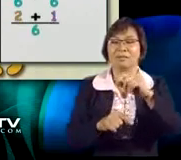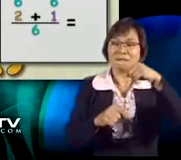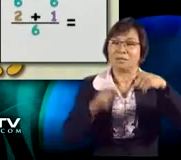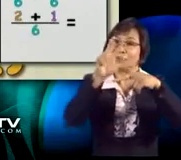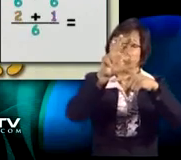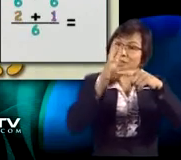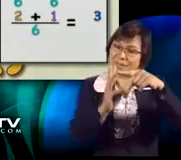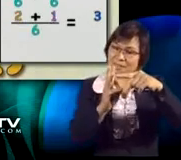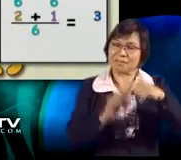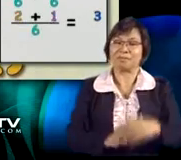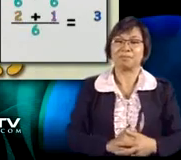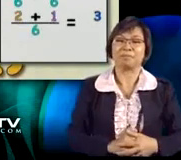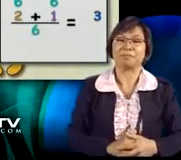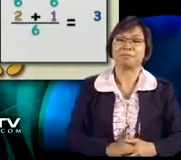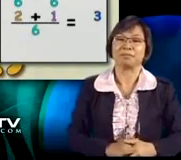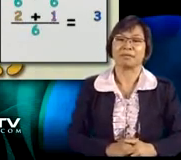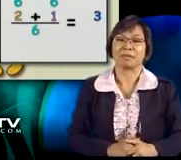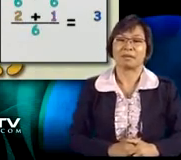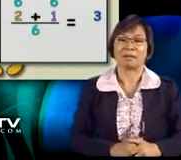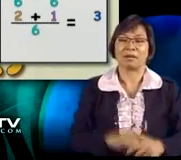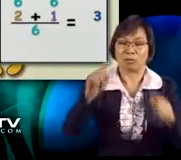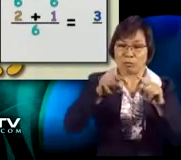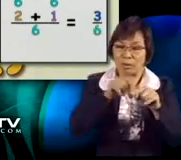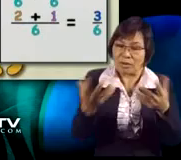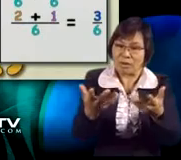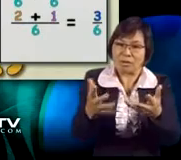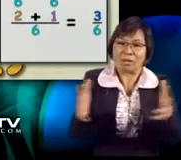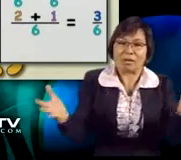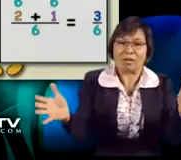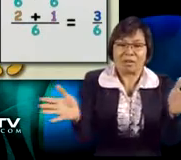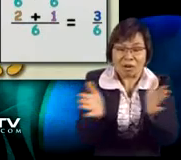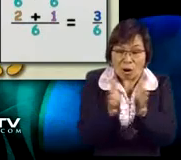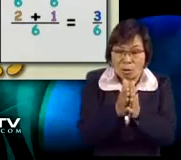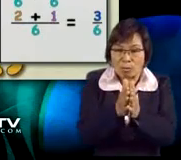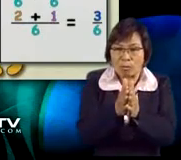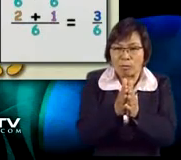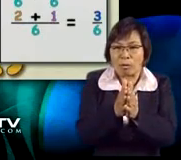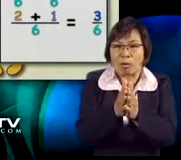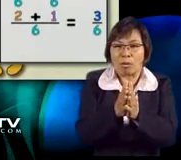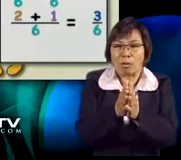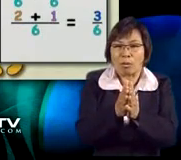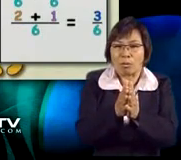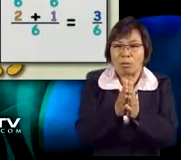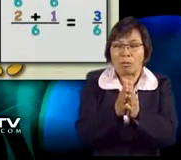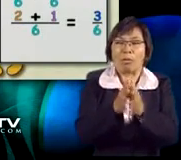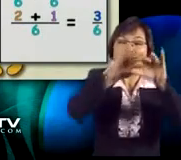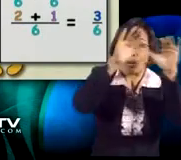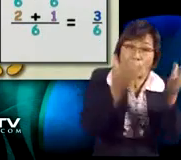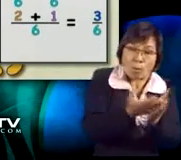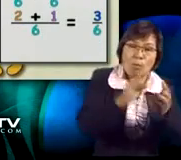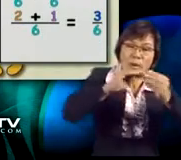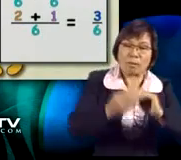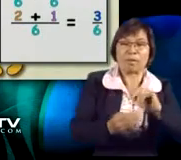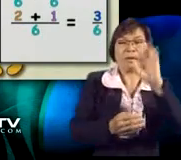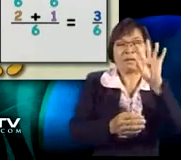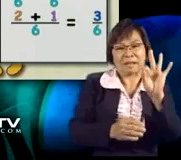equals 3. We get 3 sixths. When we combine this with the sum